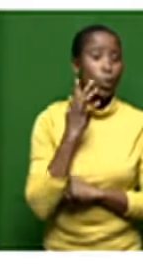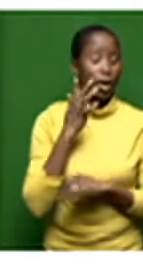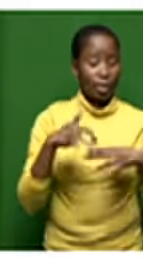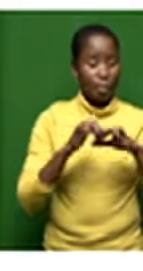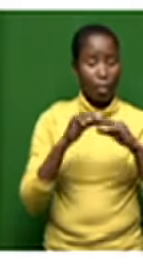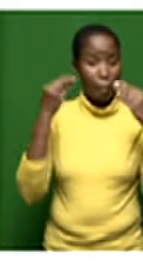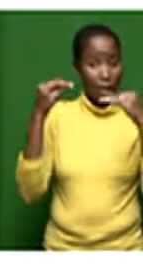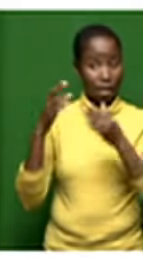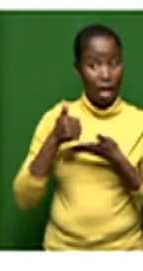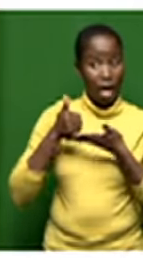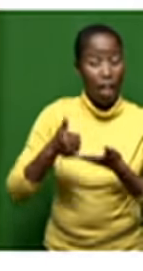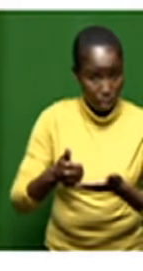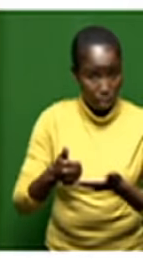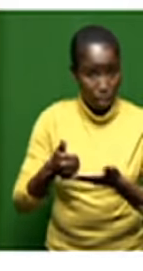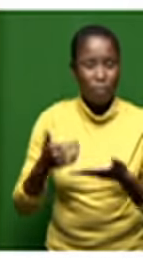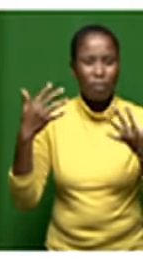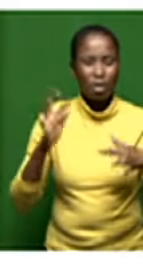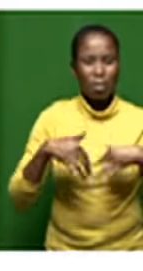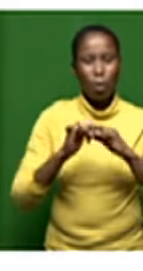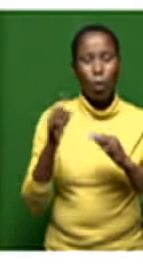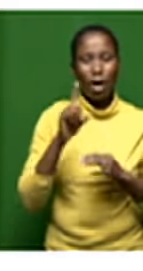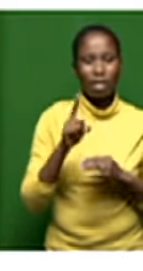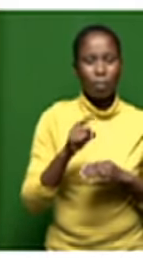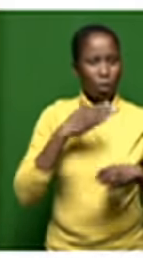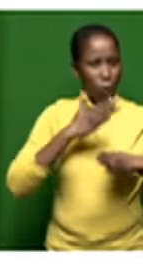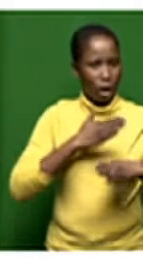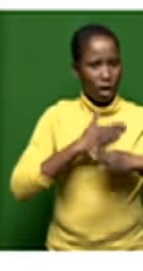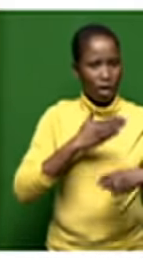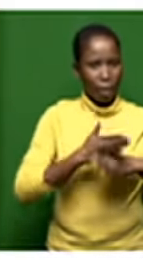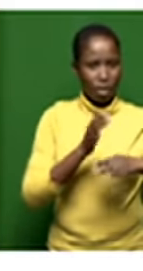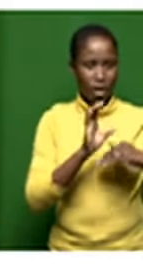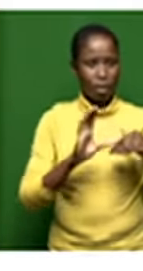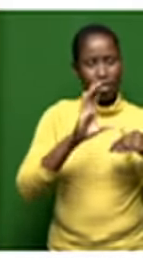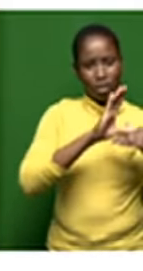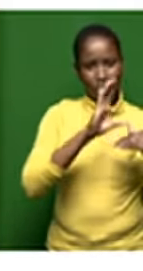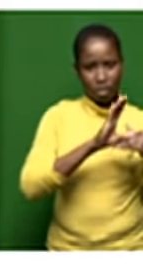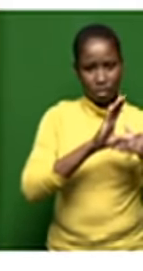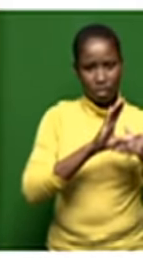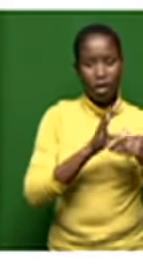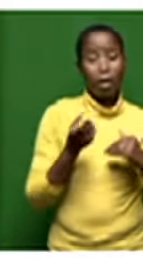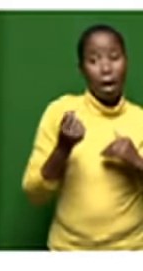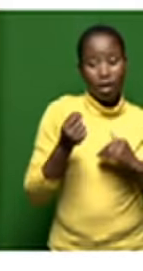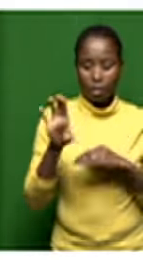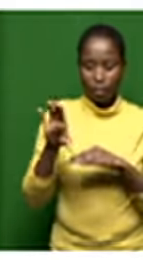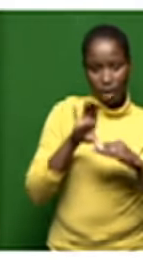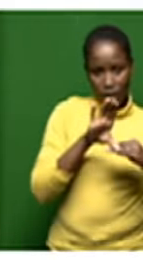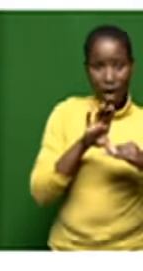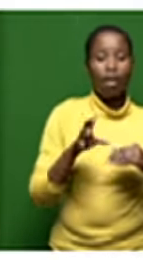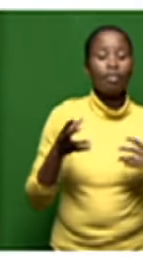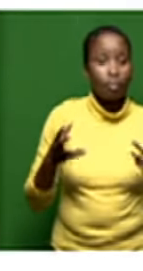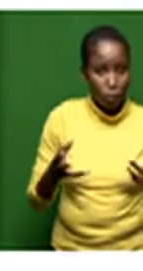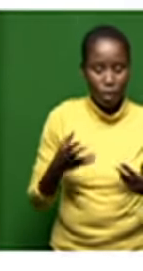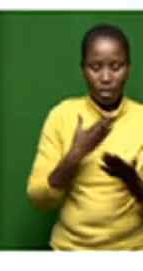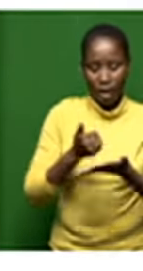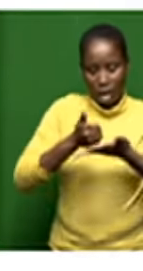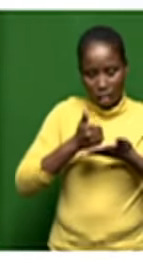there was um working capital or operating capital that was left to ensure that we do interim restart